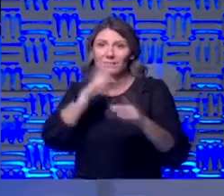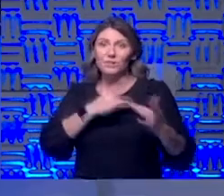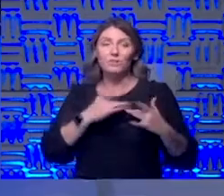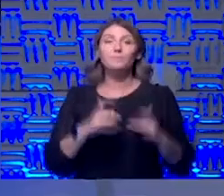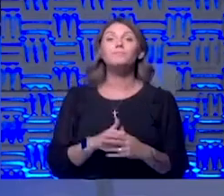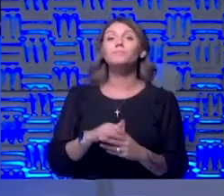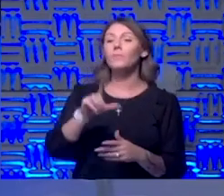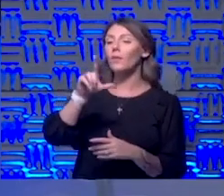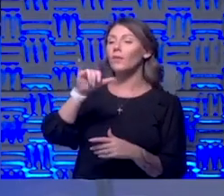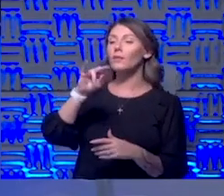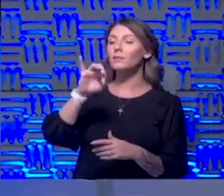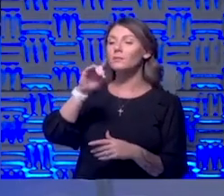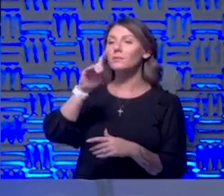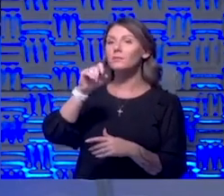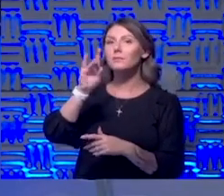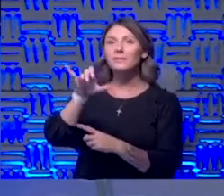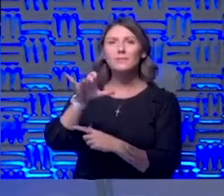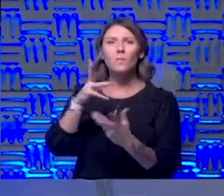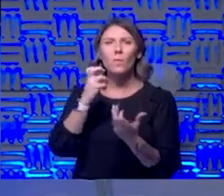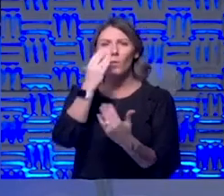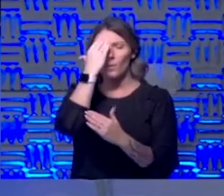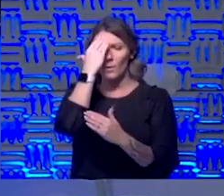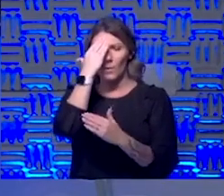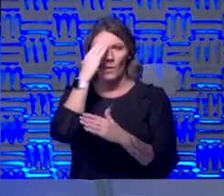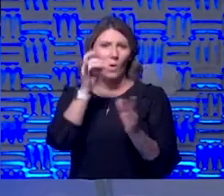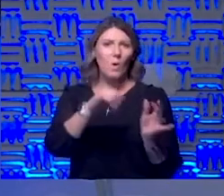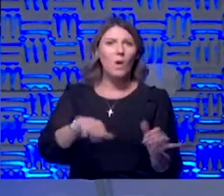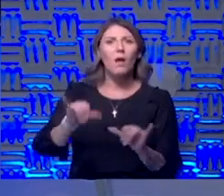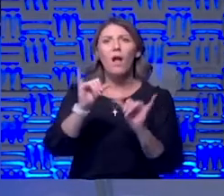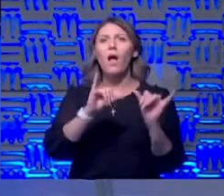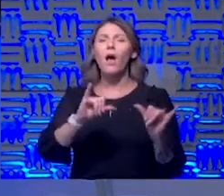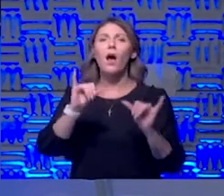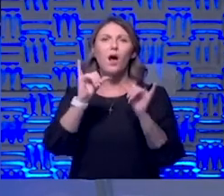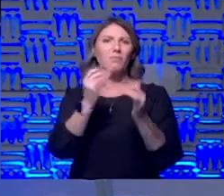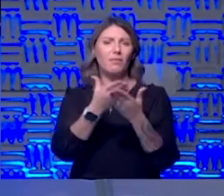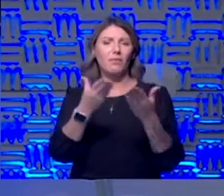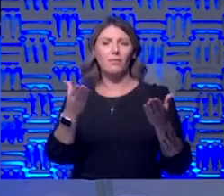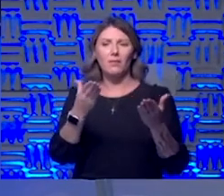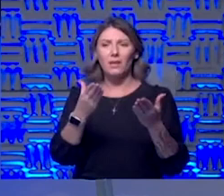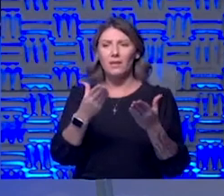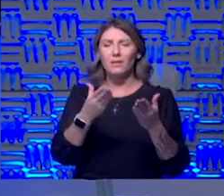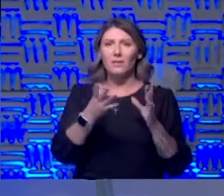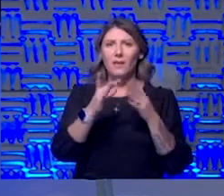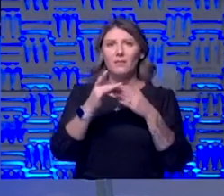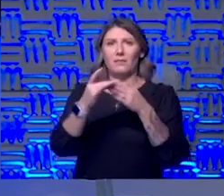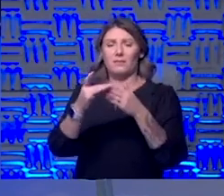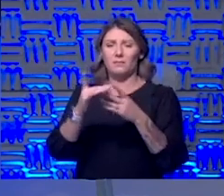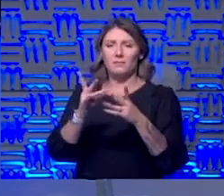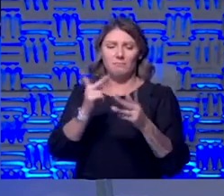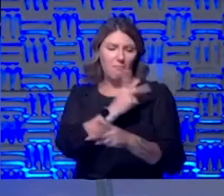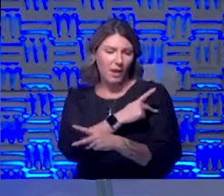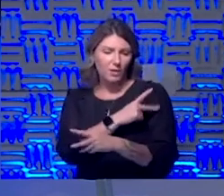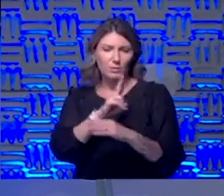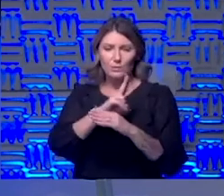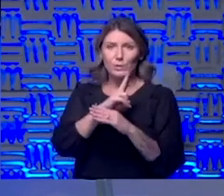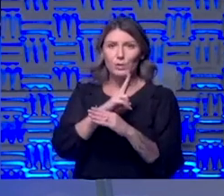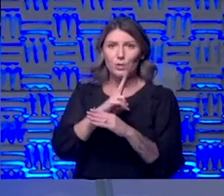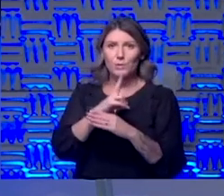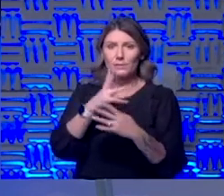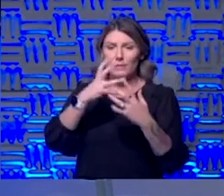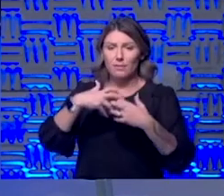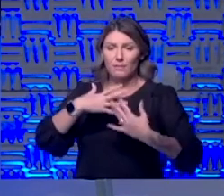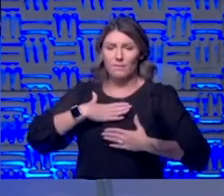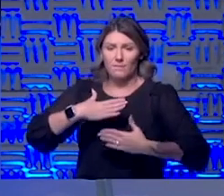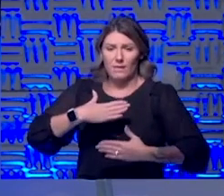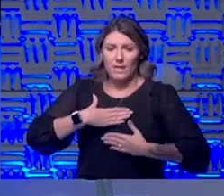lindsey wants to know is there a common denominator that leads patients to have to be put on a ventilator is it basically they do not